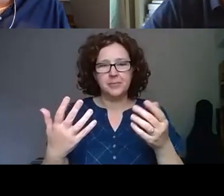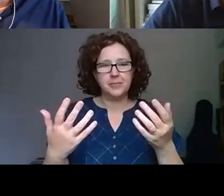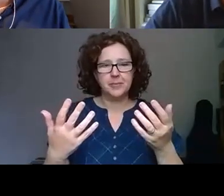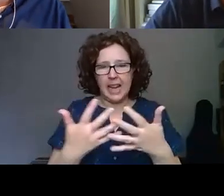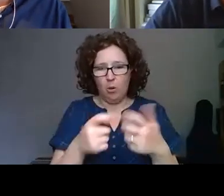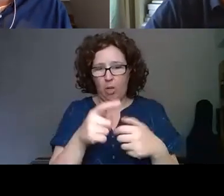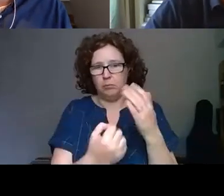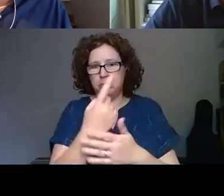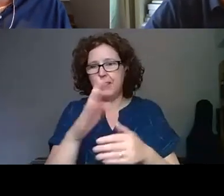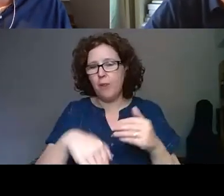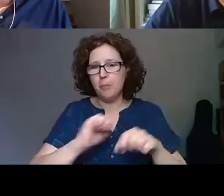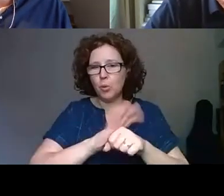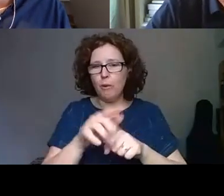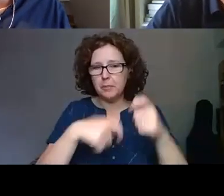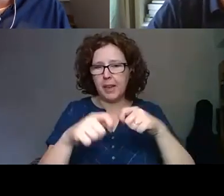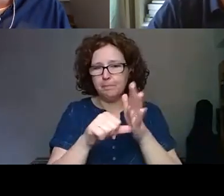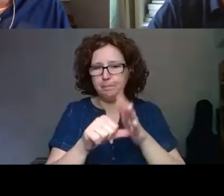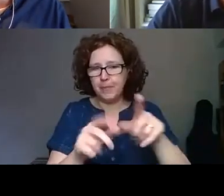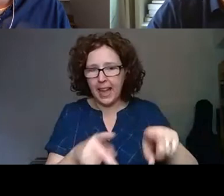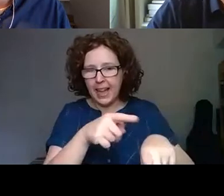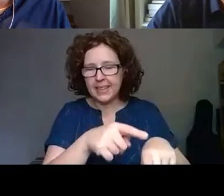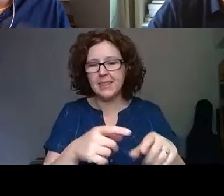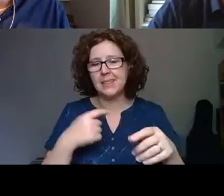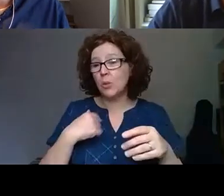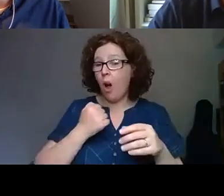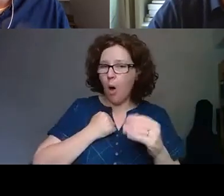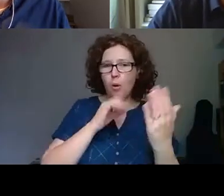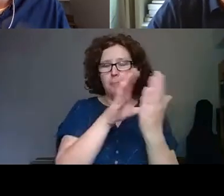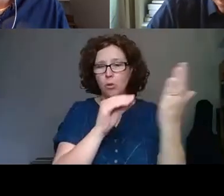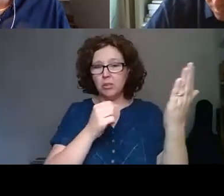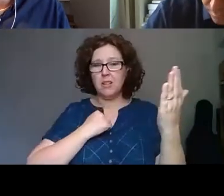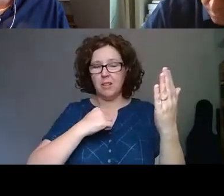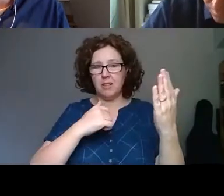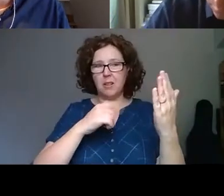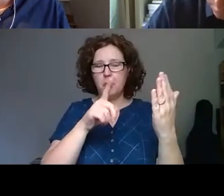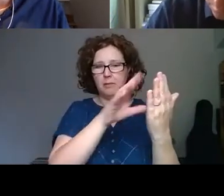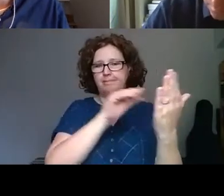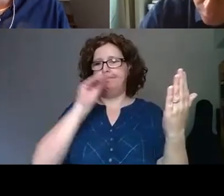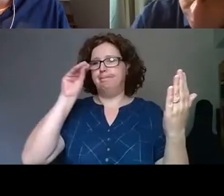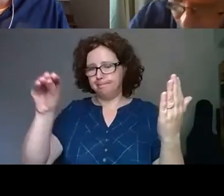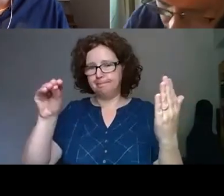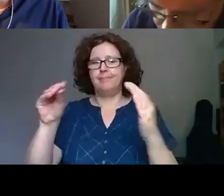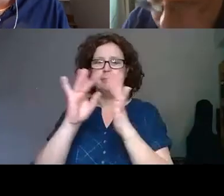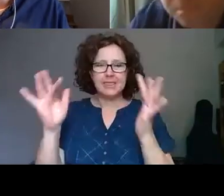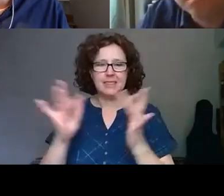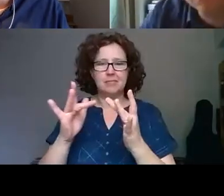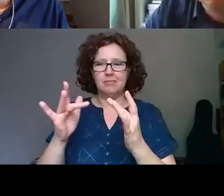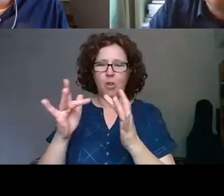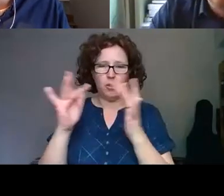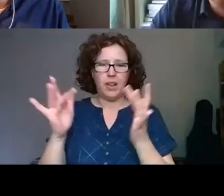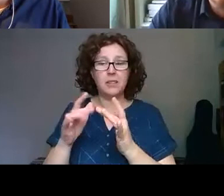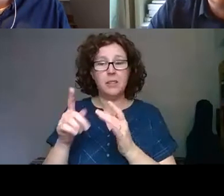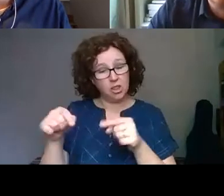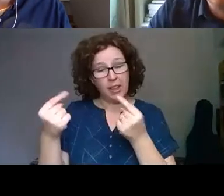to, to maintain our model, but just do it in a completely digital environment and a completely online space. Which has, has had